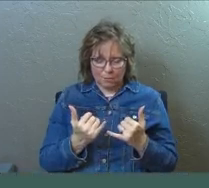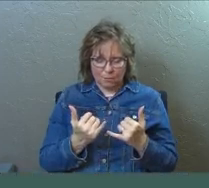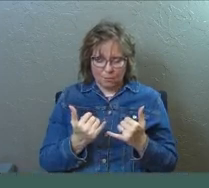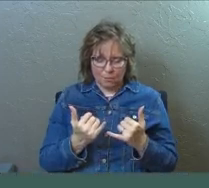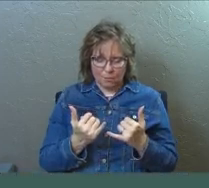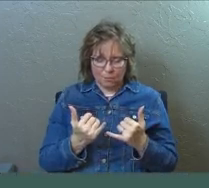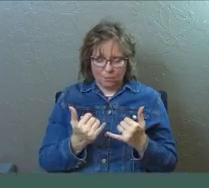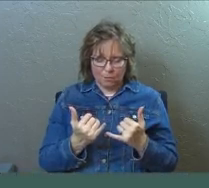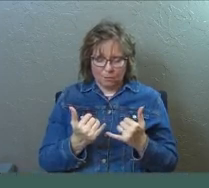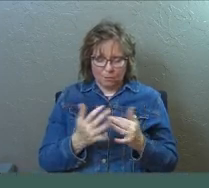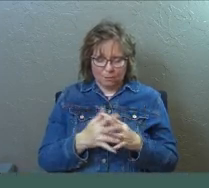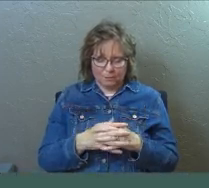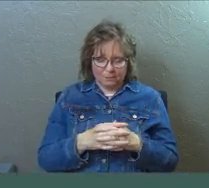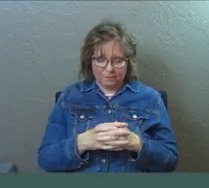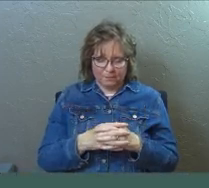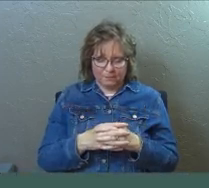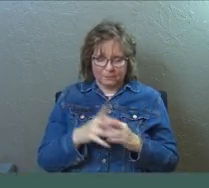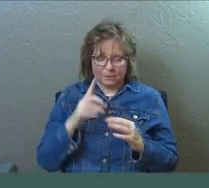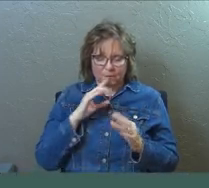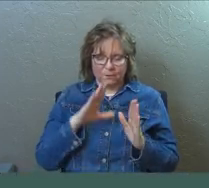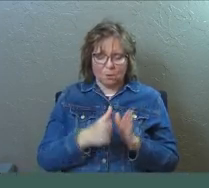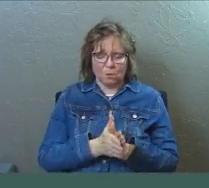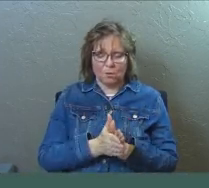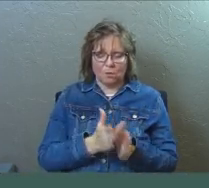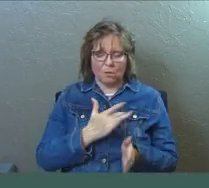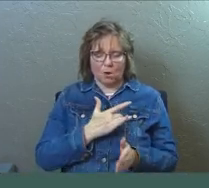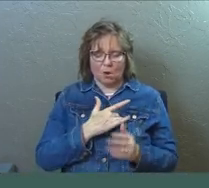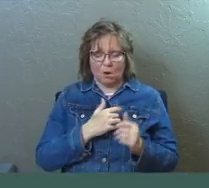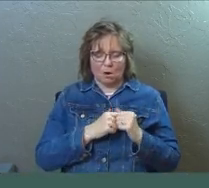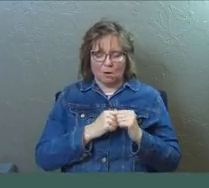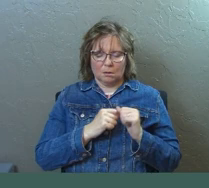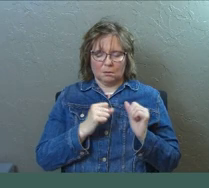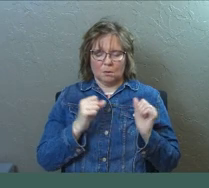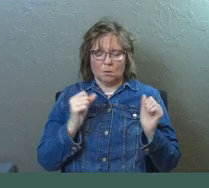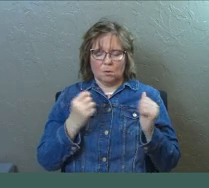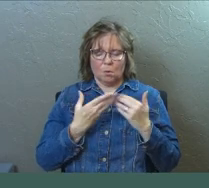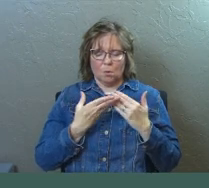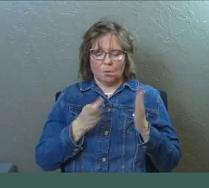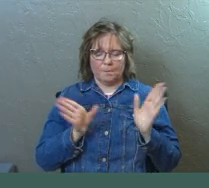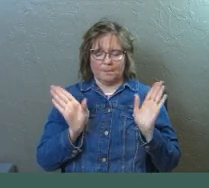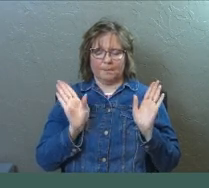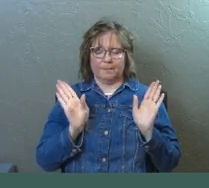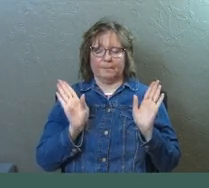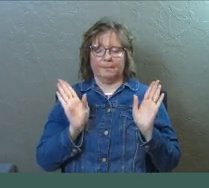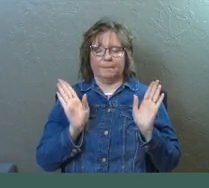for the opening of hearts across this room and online.